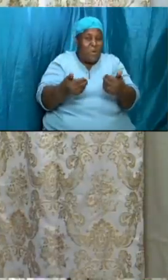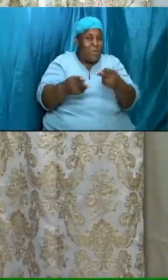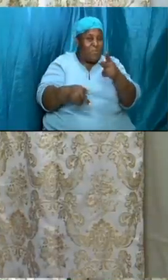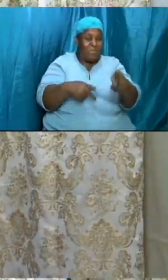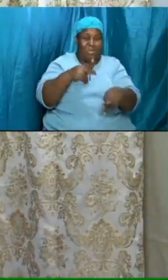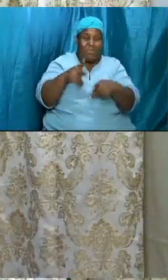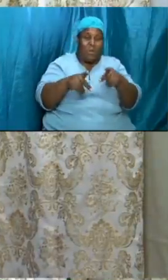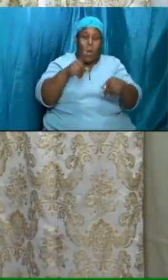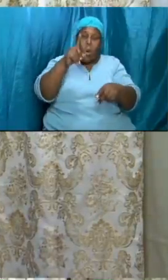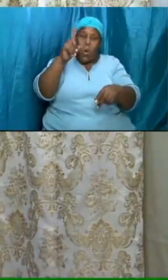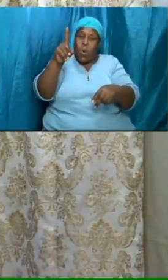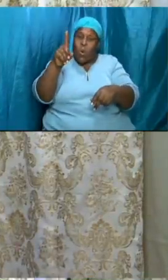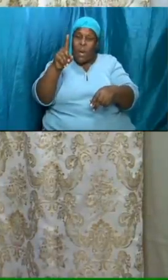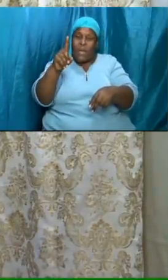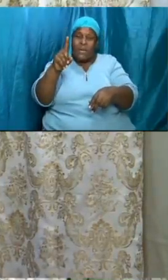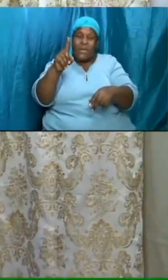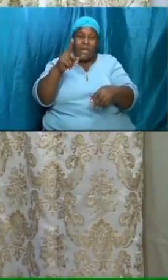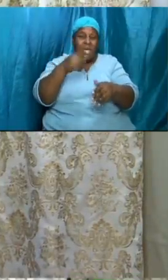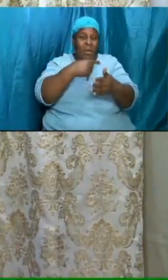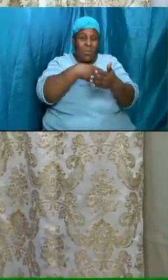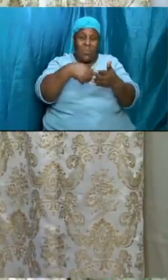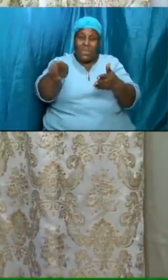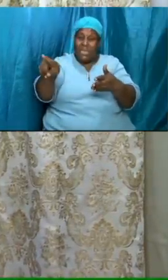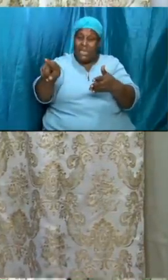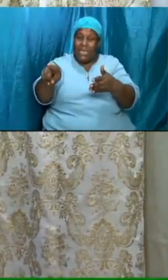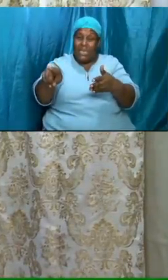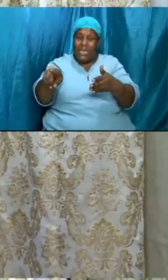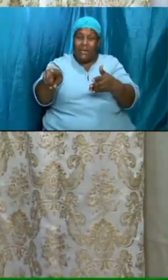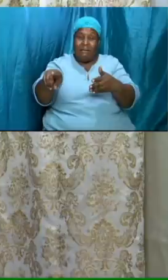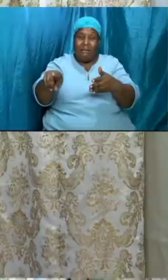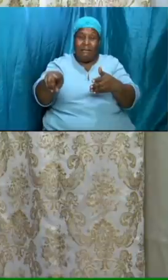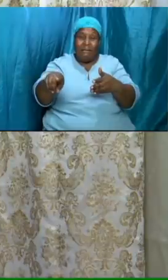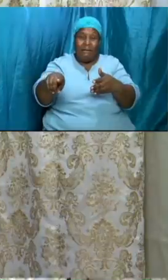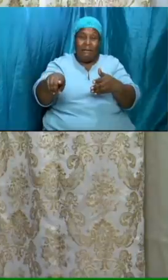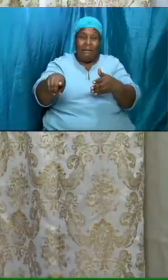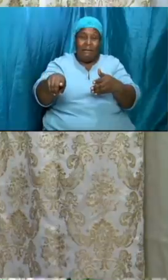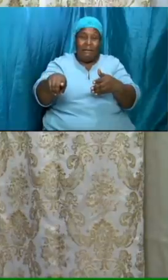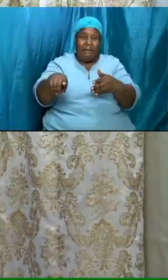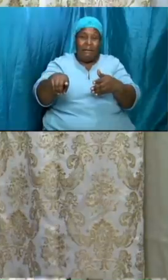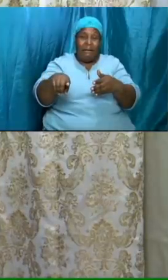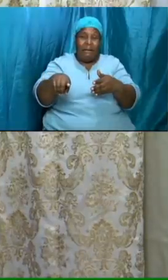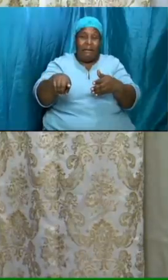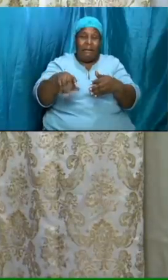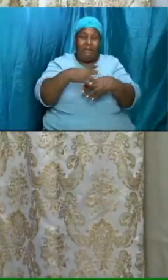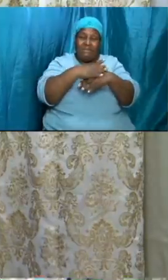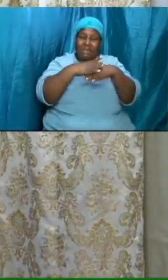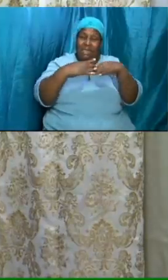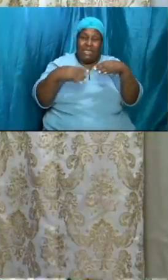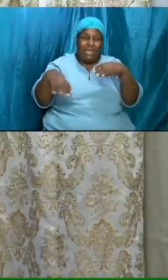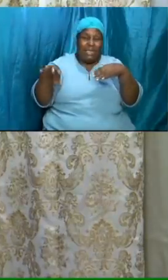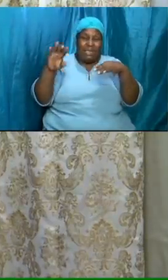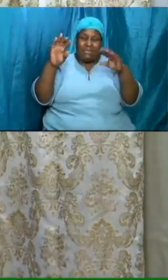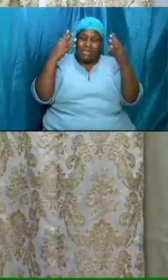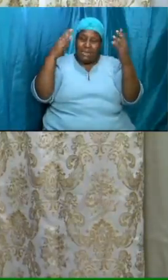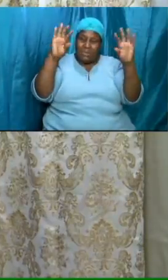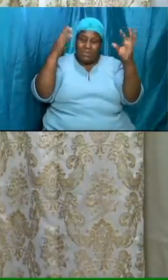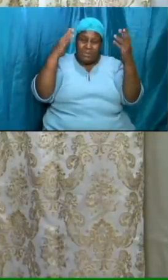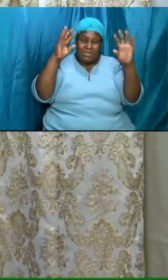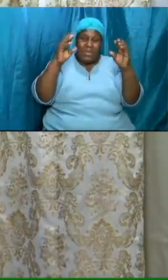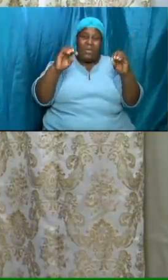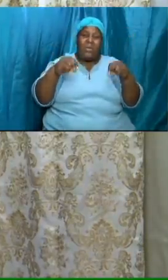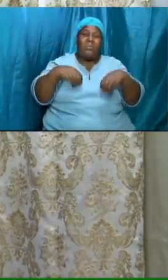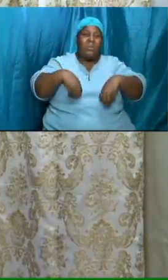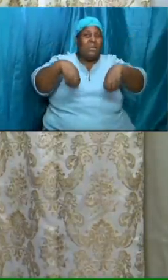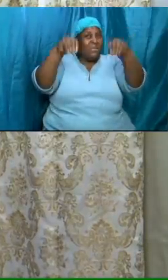one night or a week of carnival activity will give up their salvation for